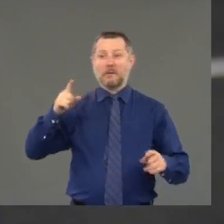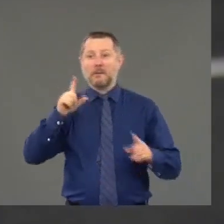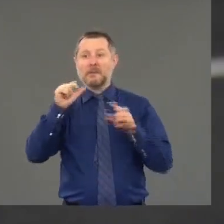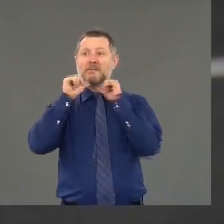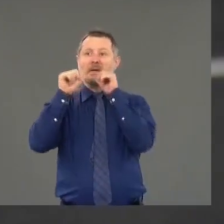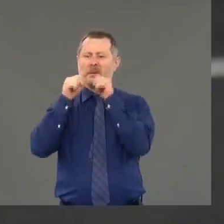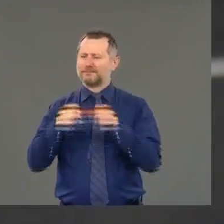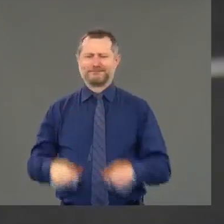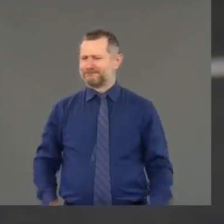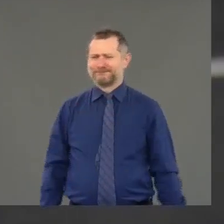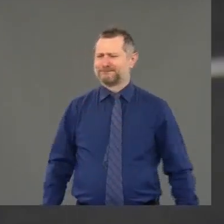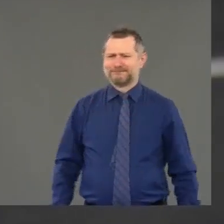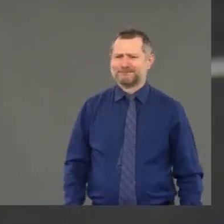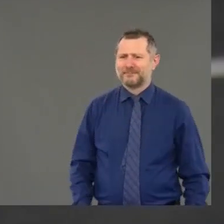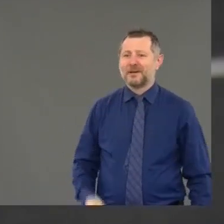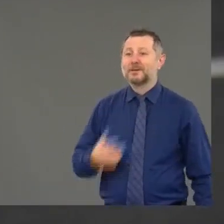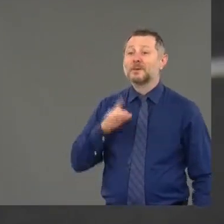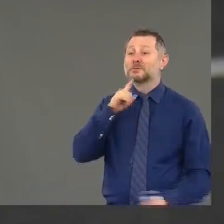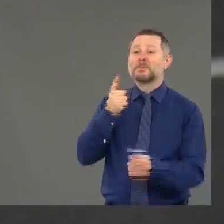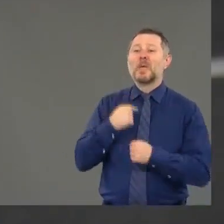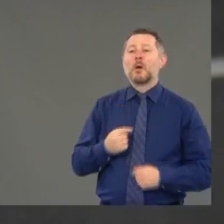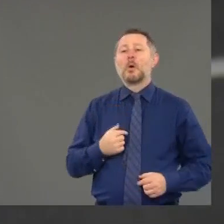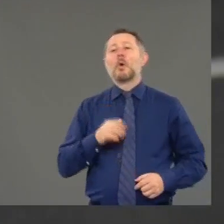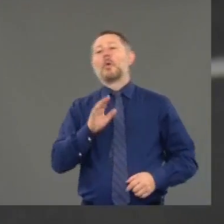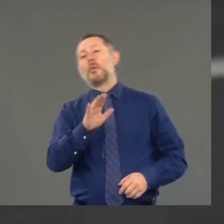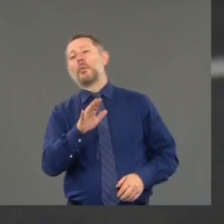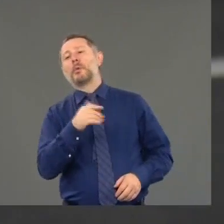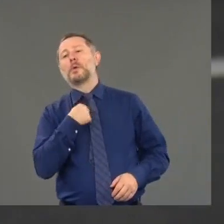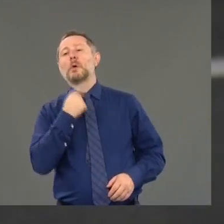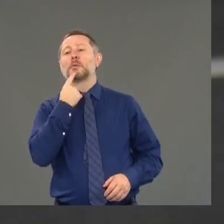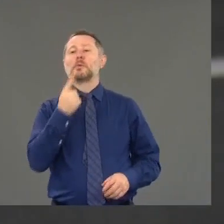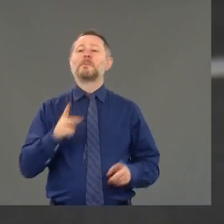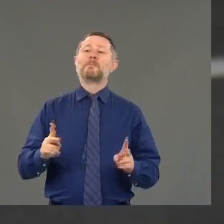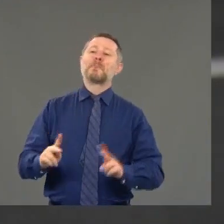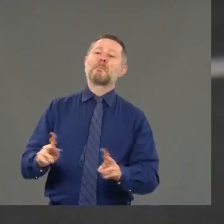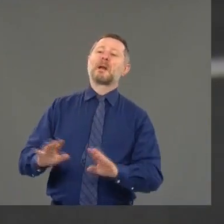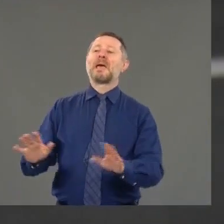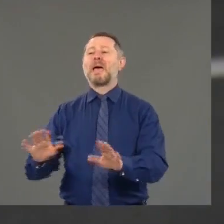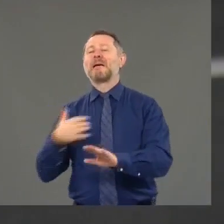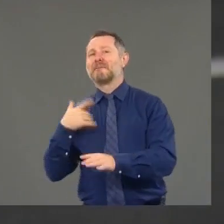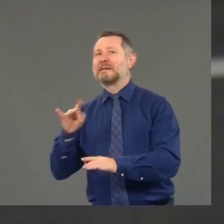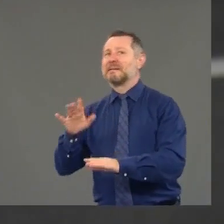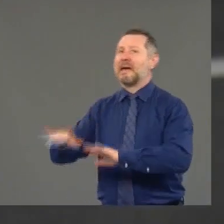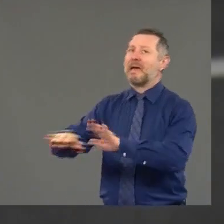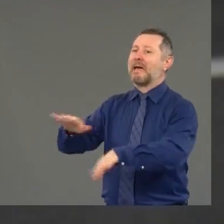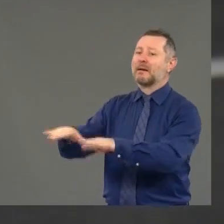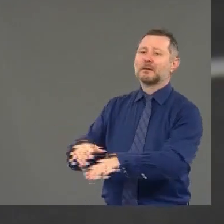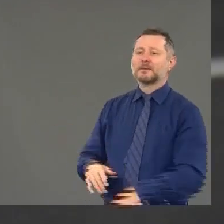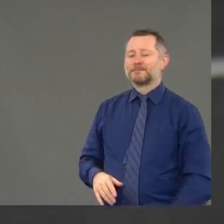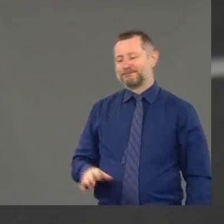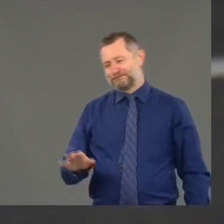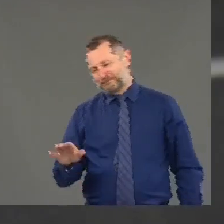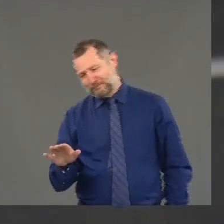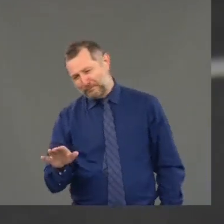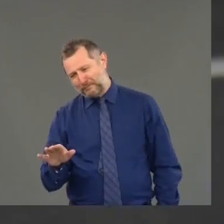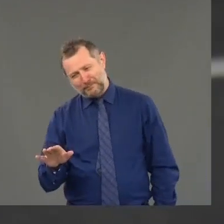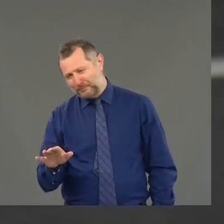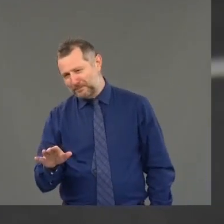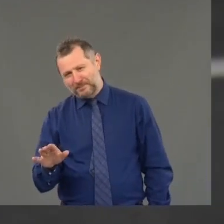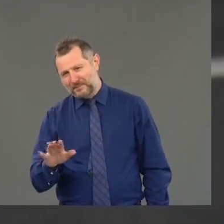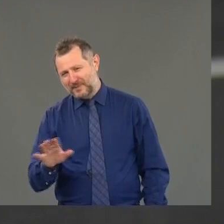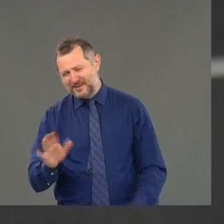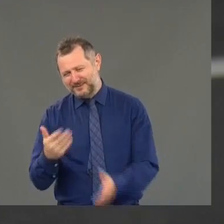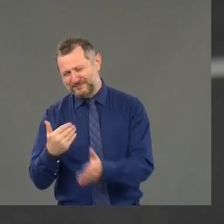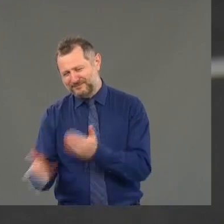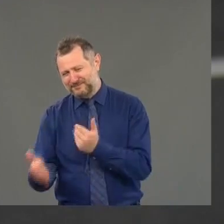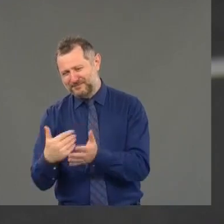know, they would say we told people was their best response. But what does that mean? We told